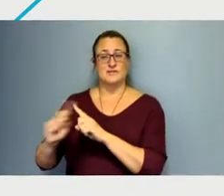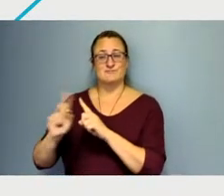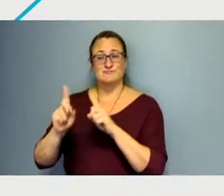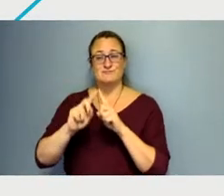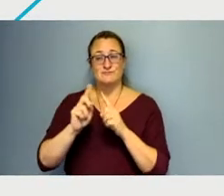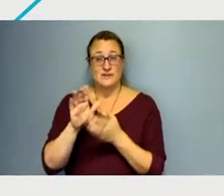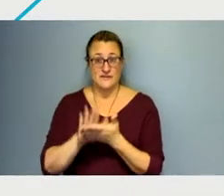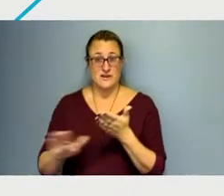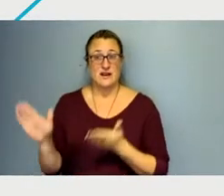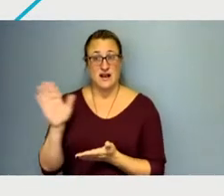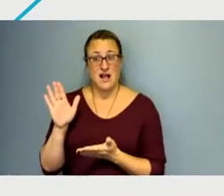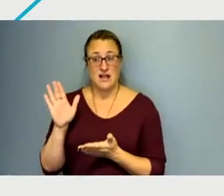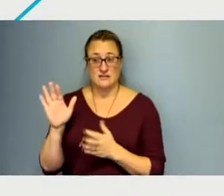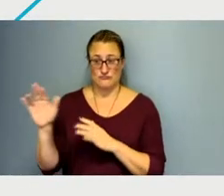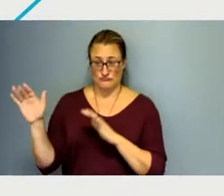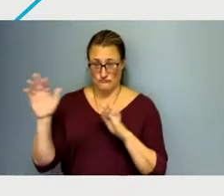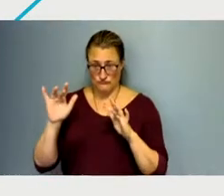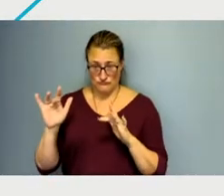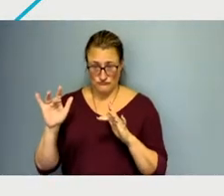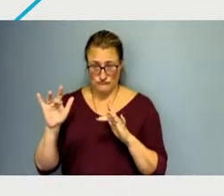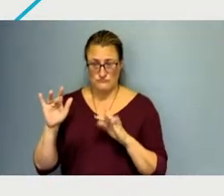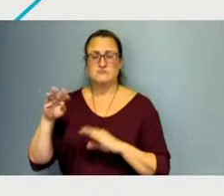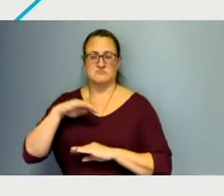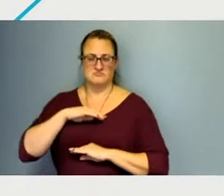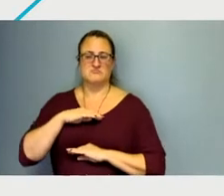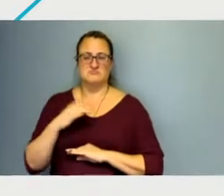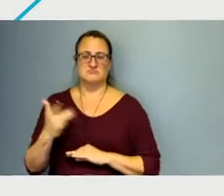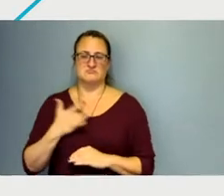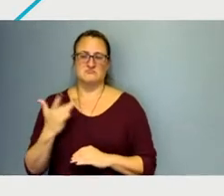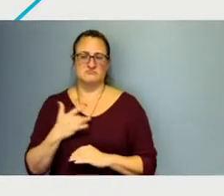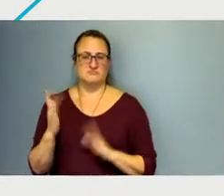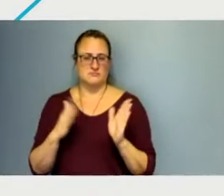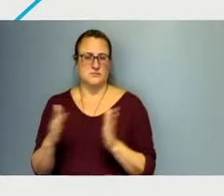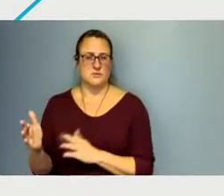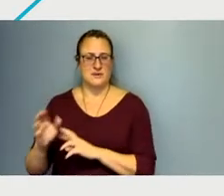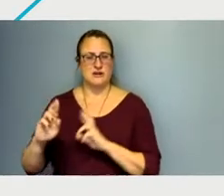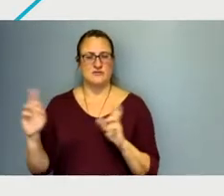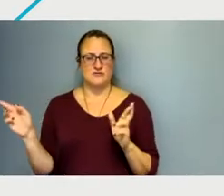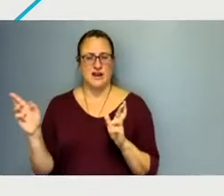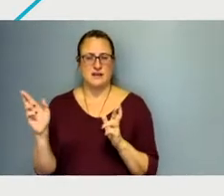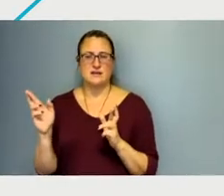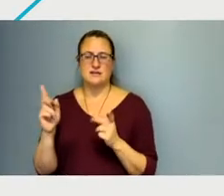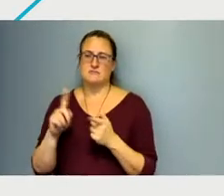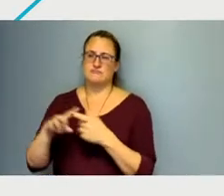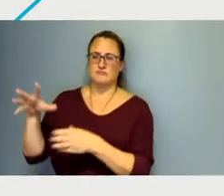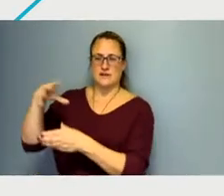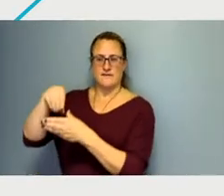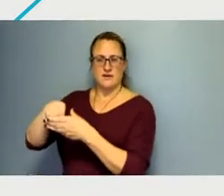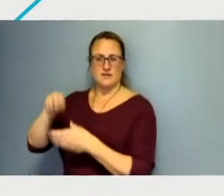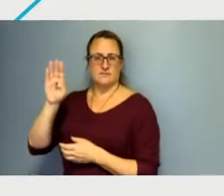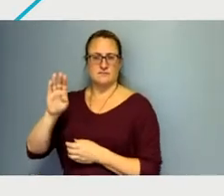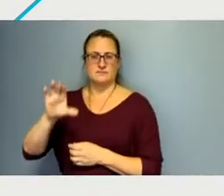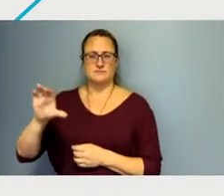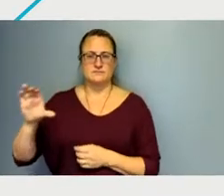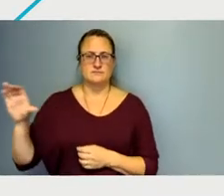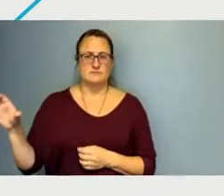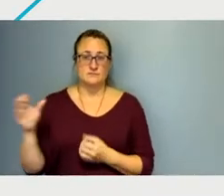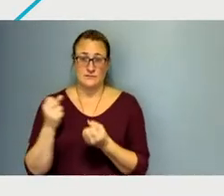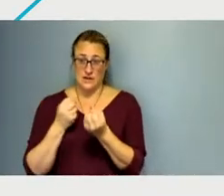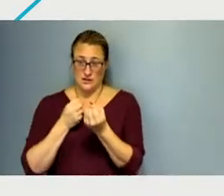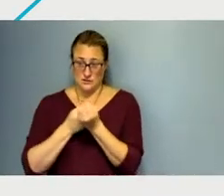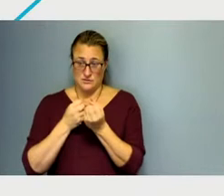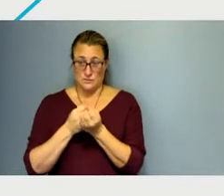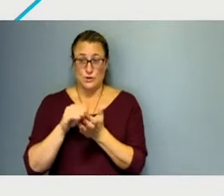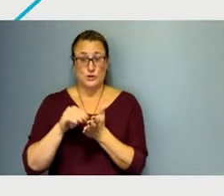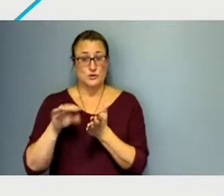aptly prepared me to be a partner in this community to support not only the young folks who are coming up through high school, but